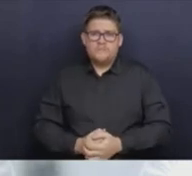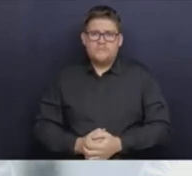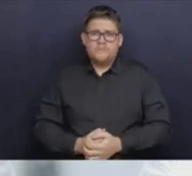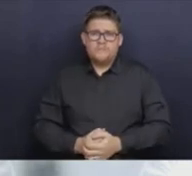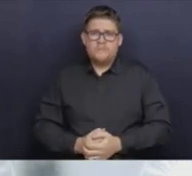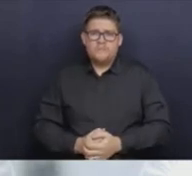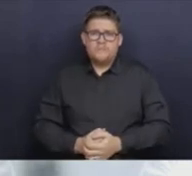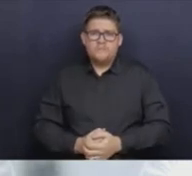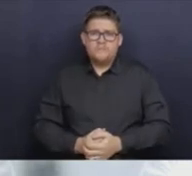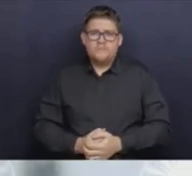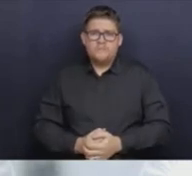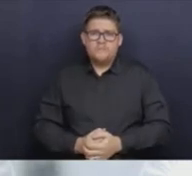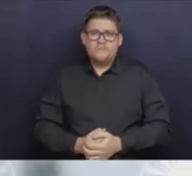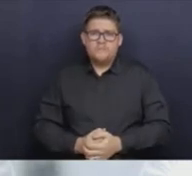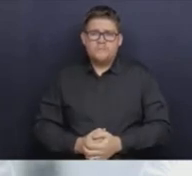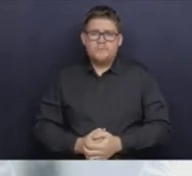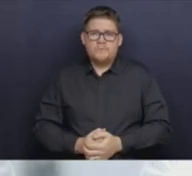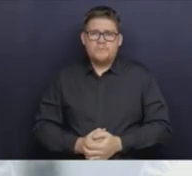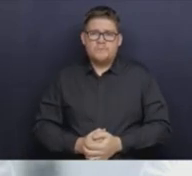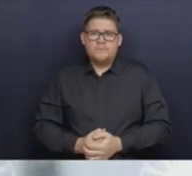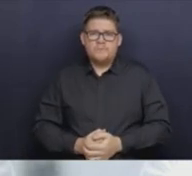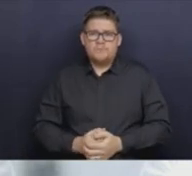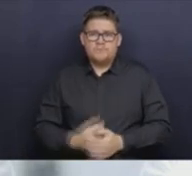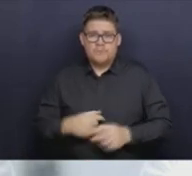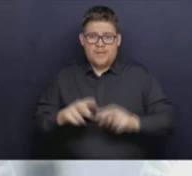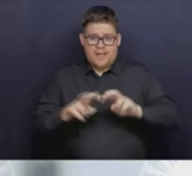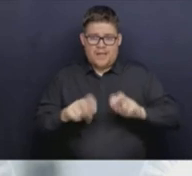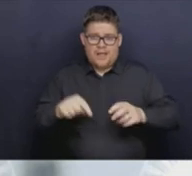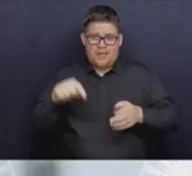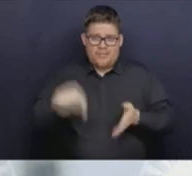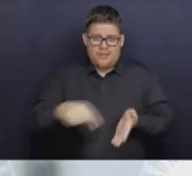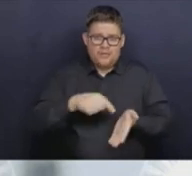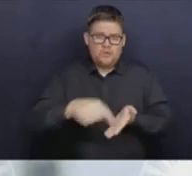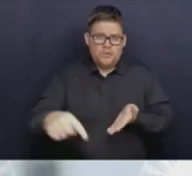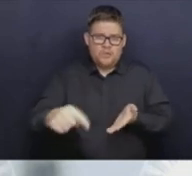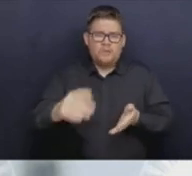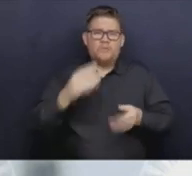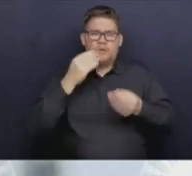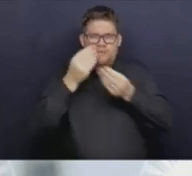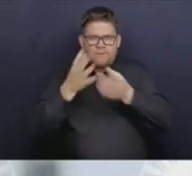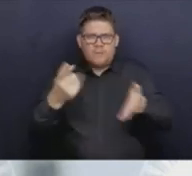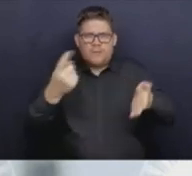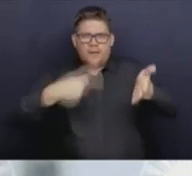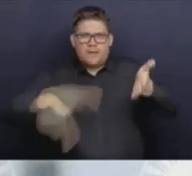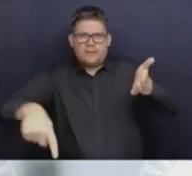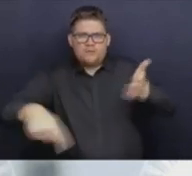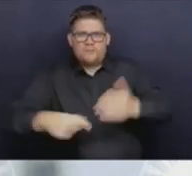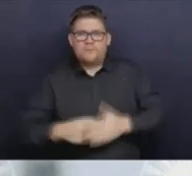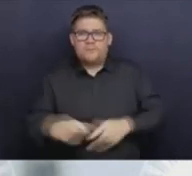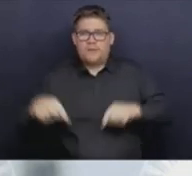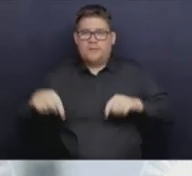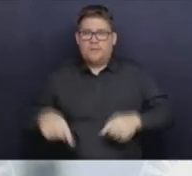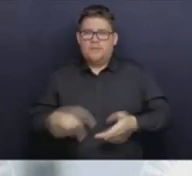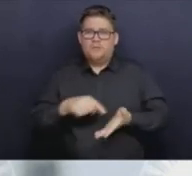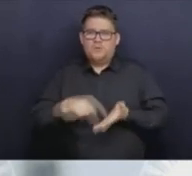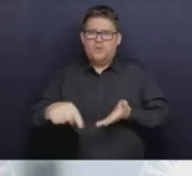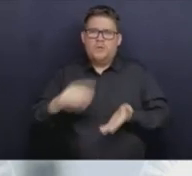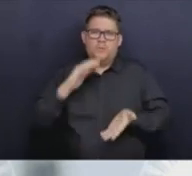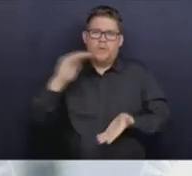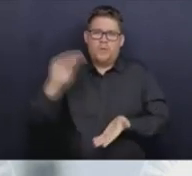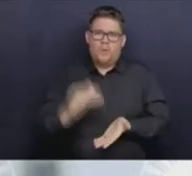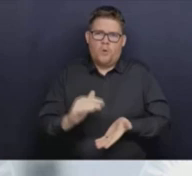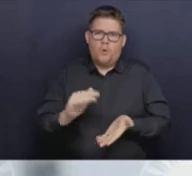of this week and next week in terms of surgeries postponed, the number of surgeries postponed is relatively low as compared to the very